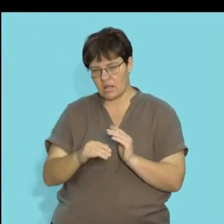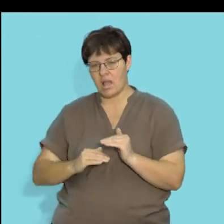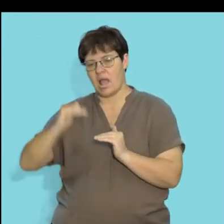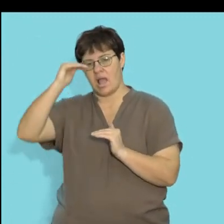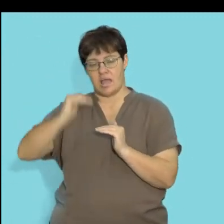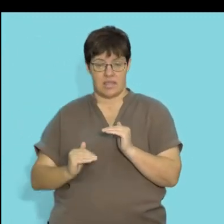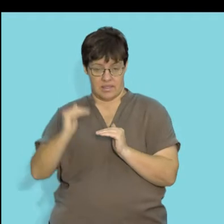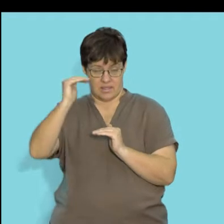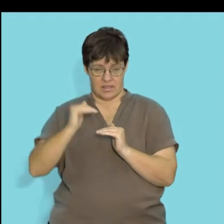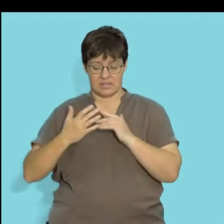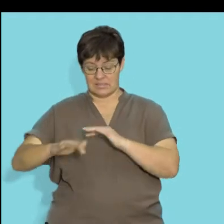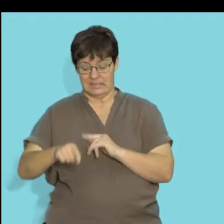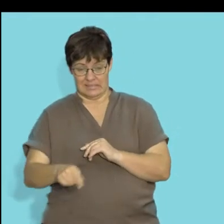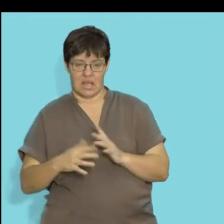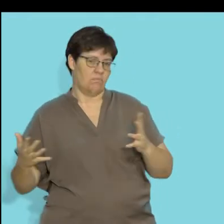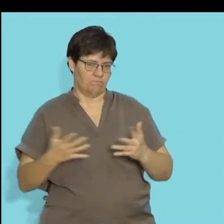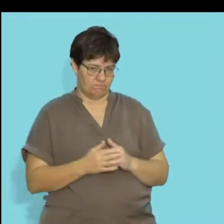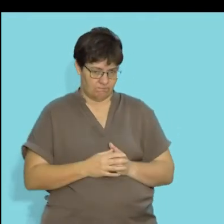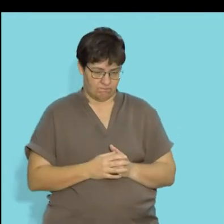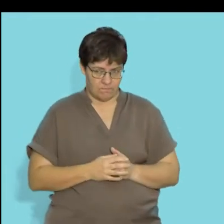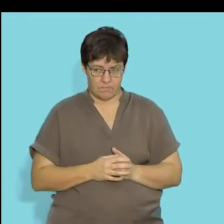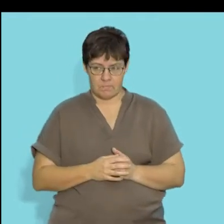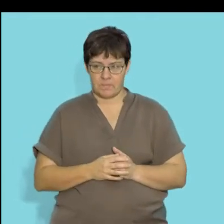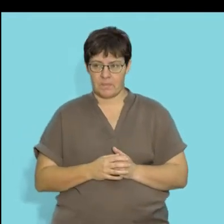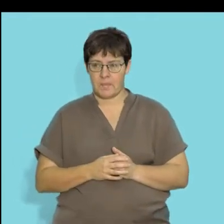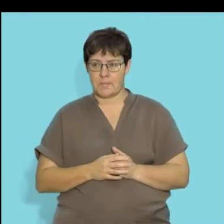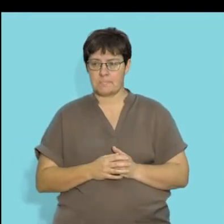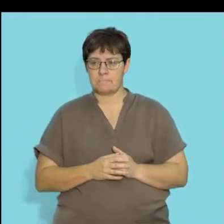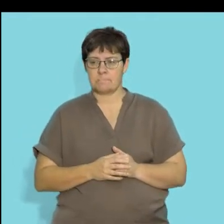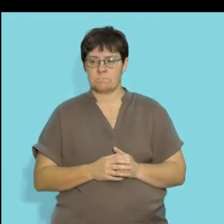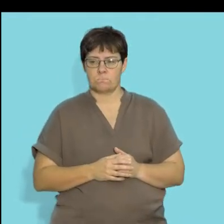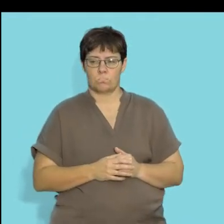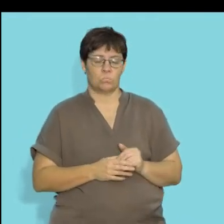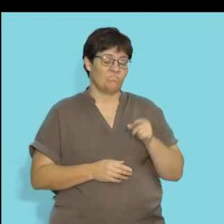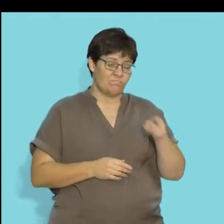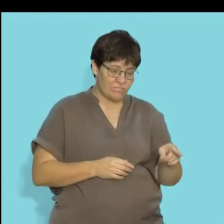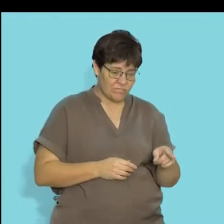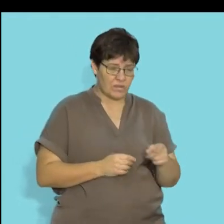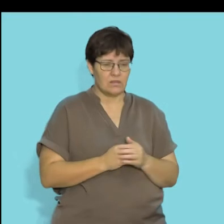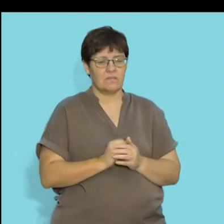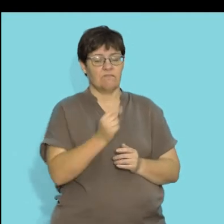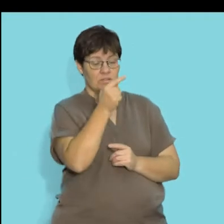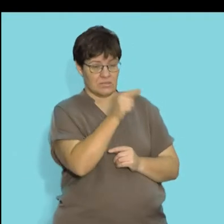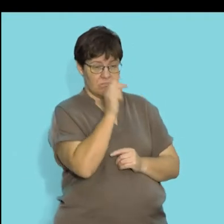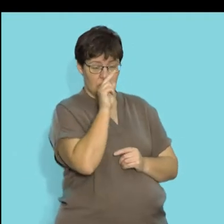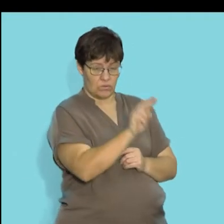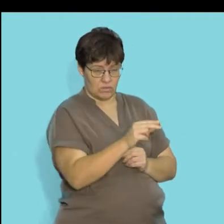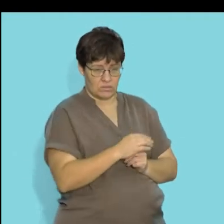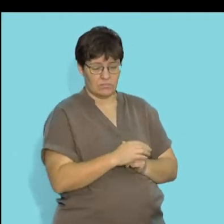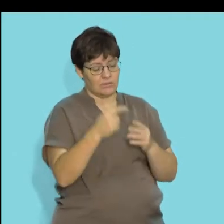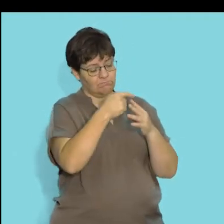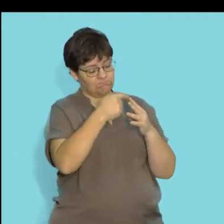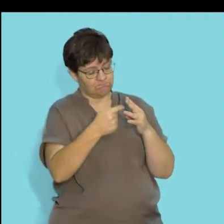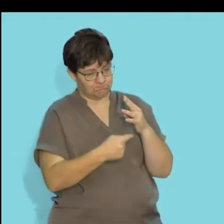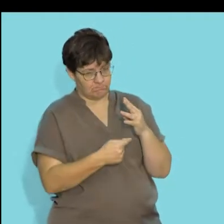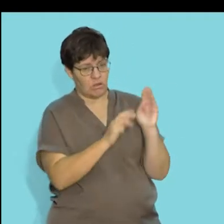slope, as well as the altitude of that environment. So as we look at edific factors, we're going to remember that these